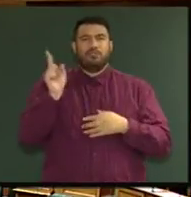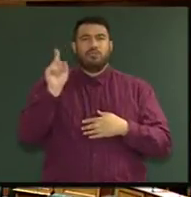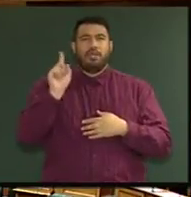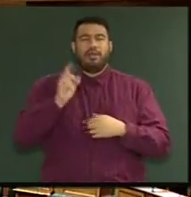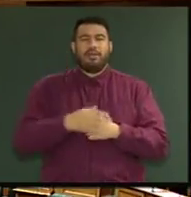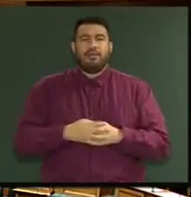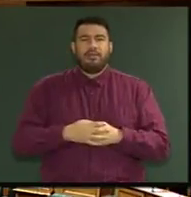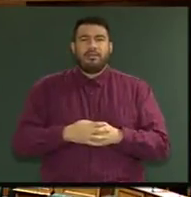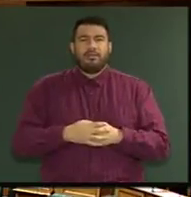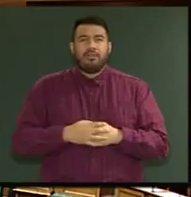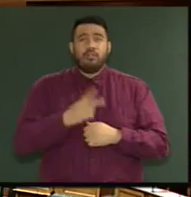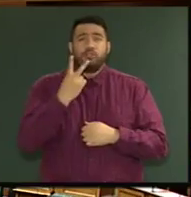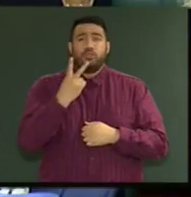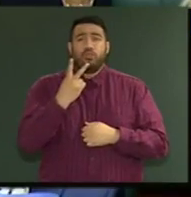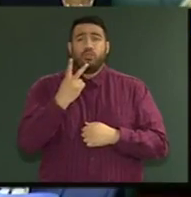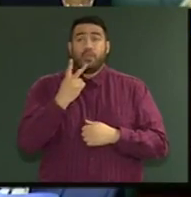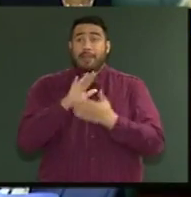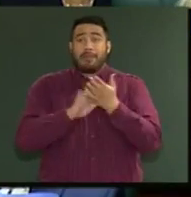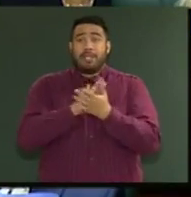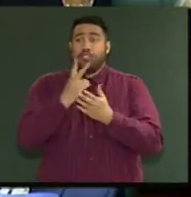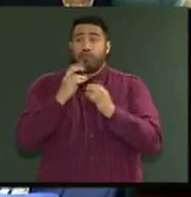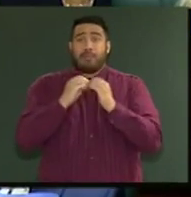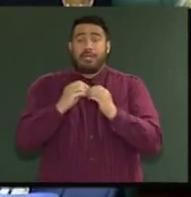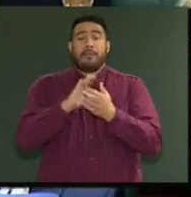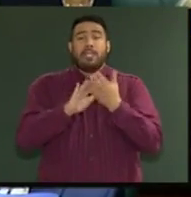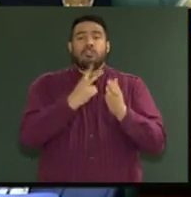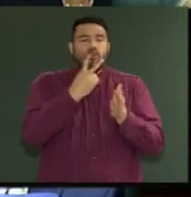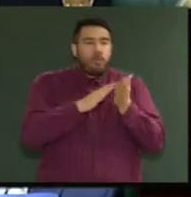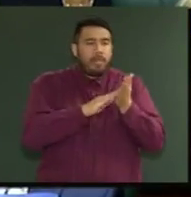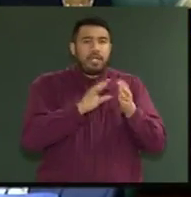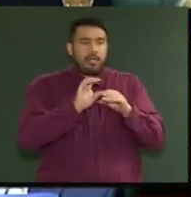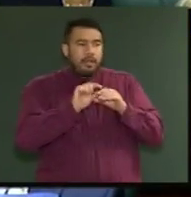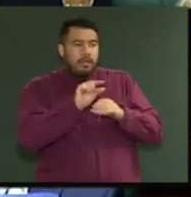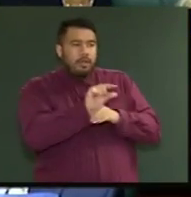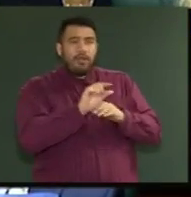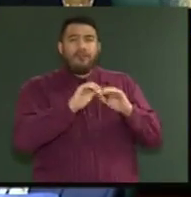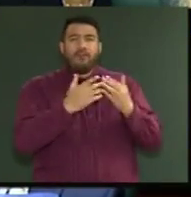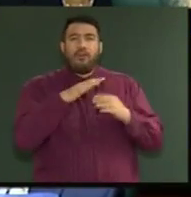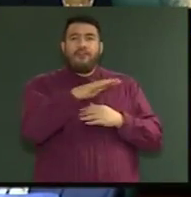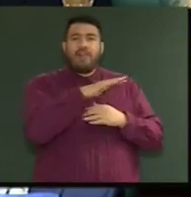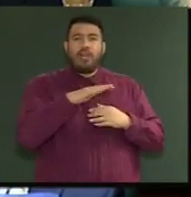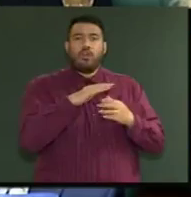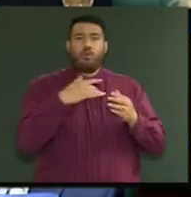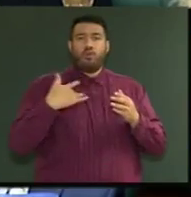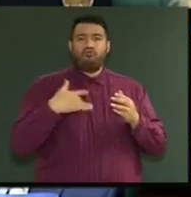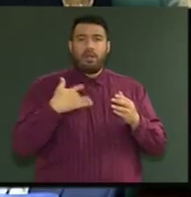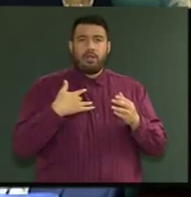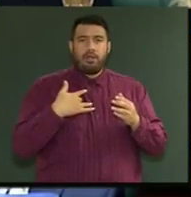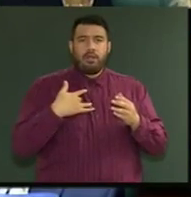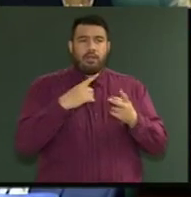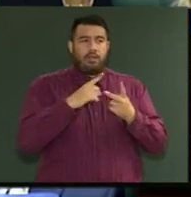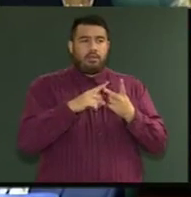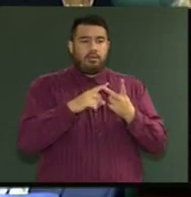$2 million more, $2 million more in whāna ora in this year's budget. $2 million, that's $10 million.